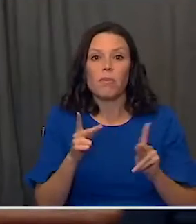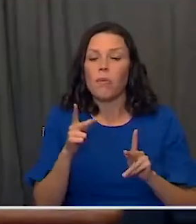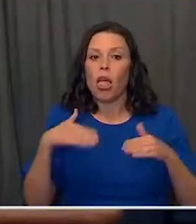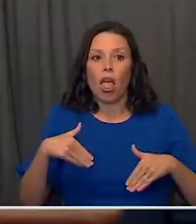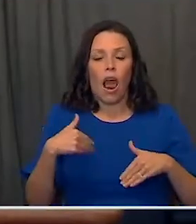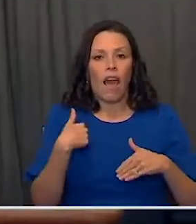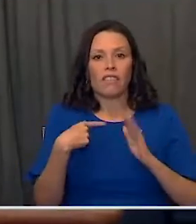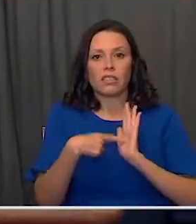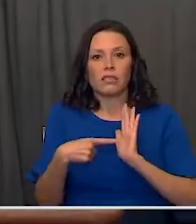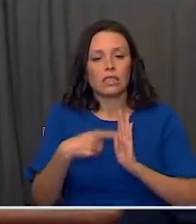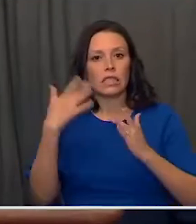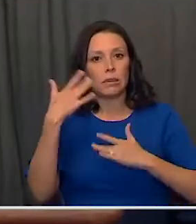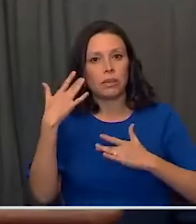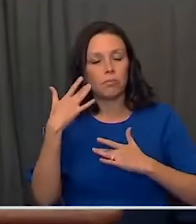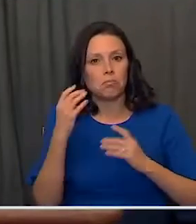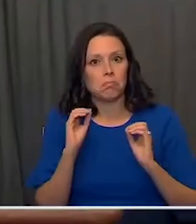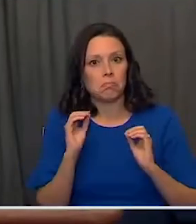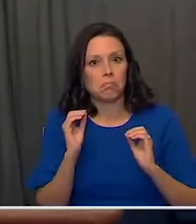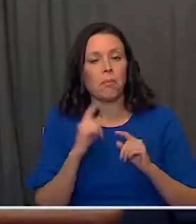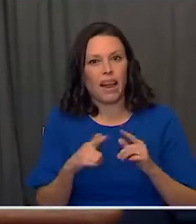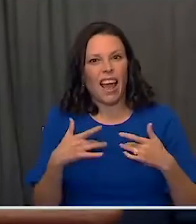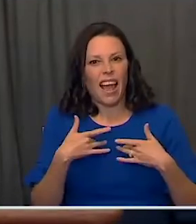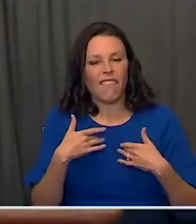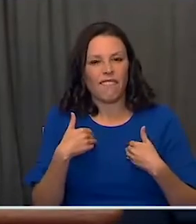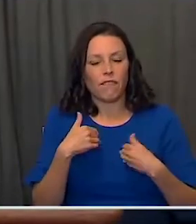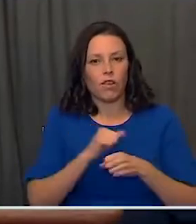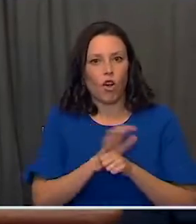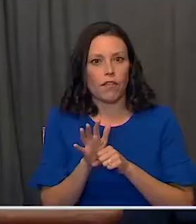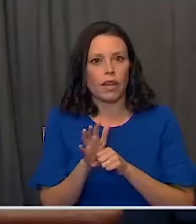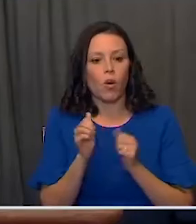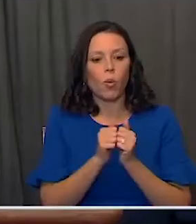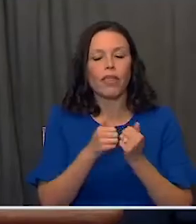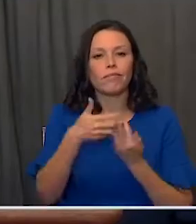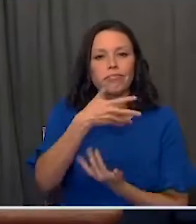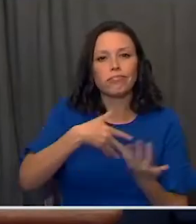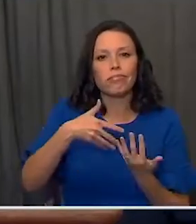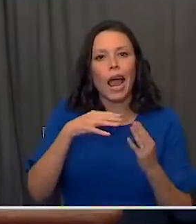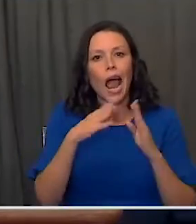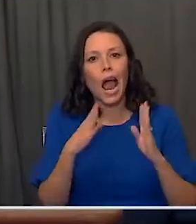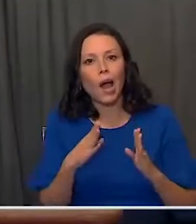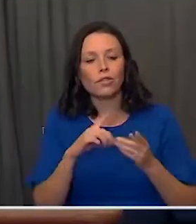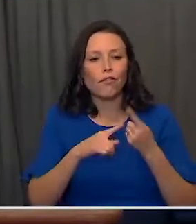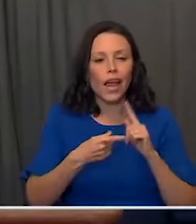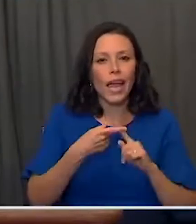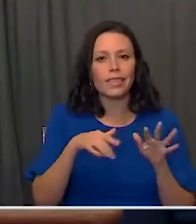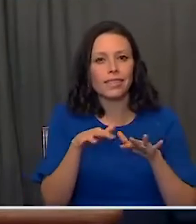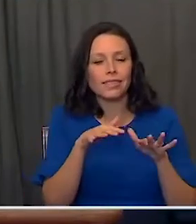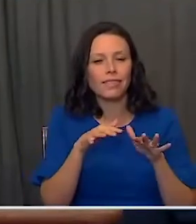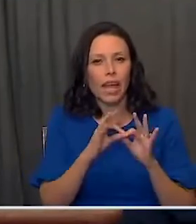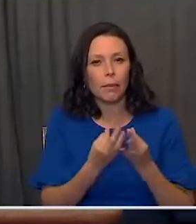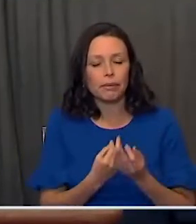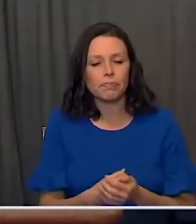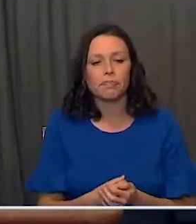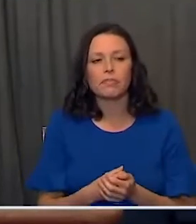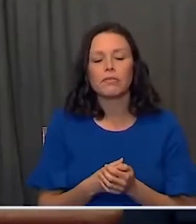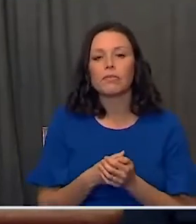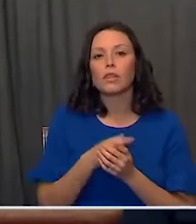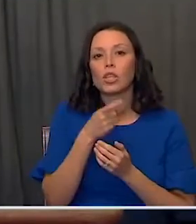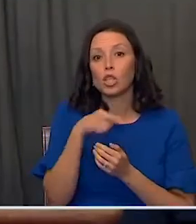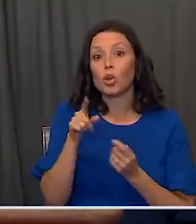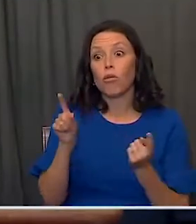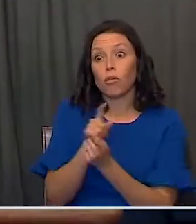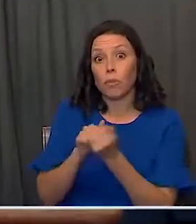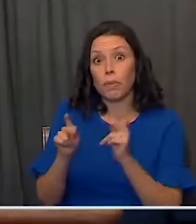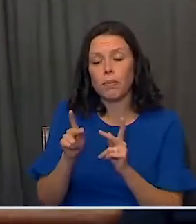in household gatherings. And so as you bring together individuals, remember what the vice president